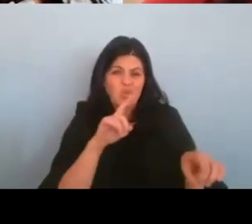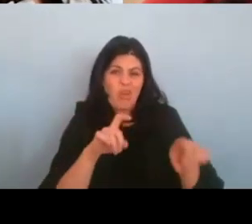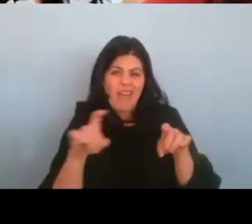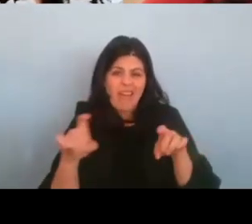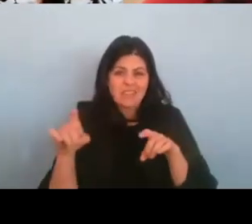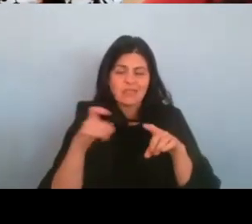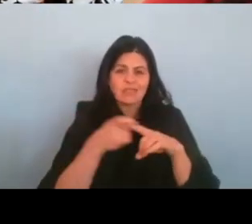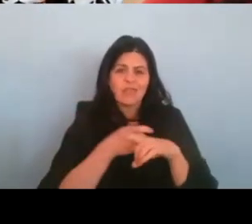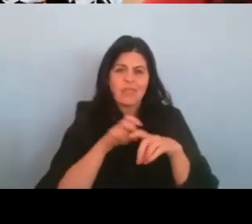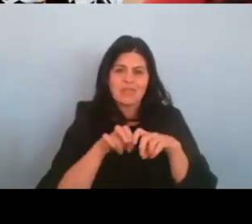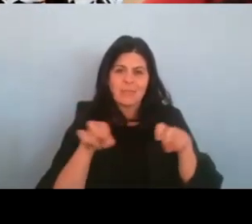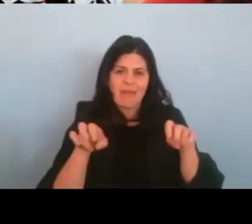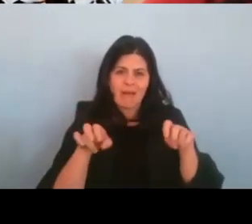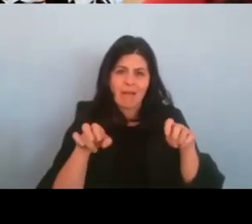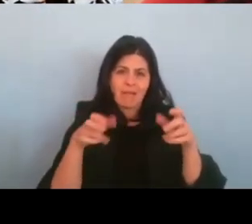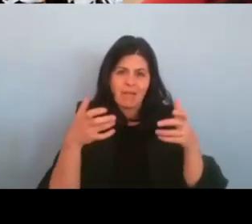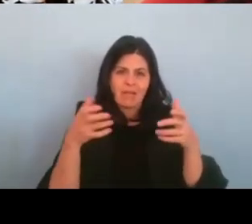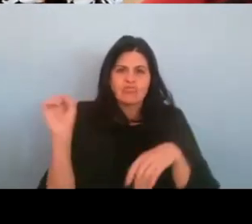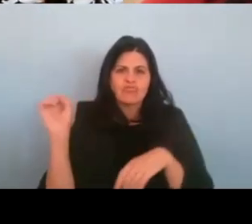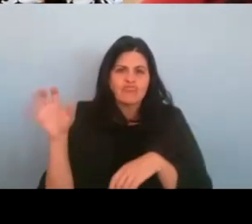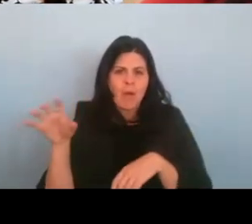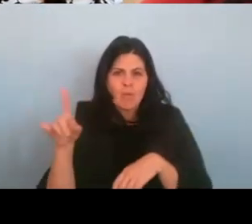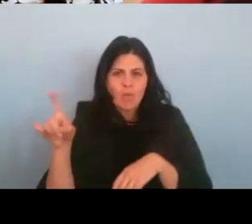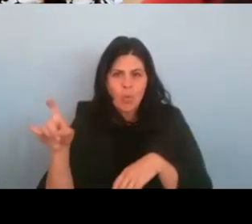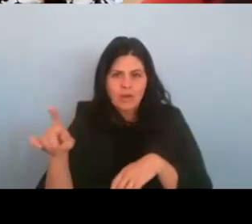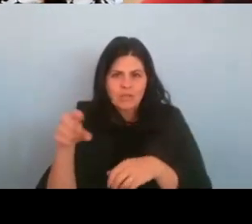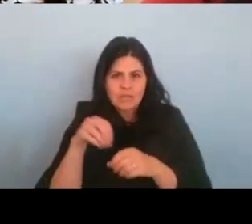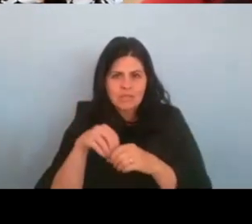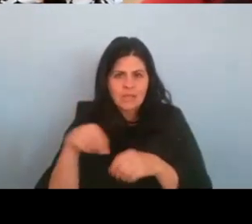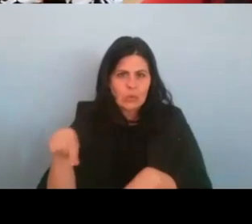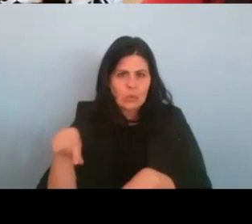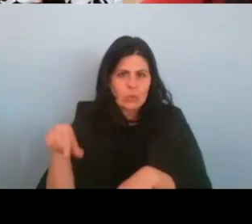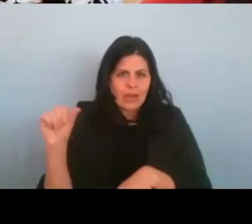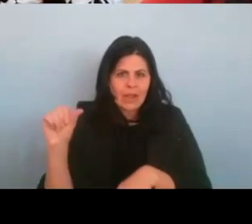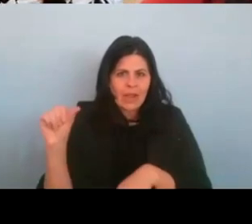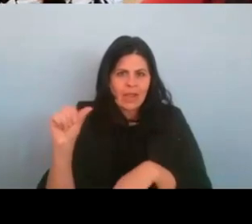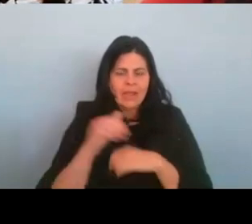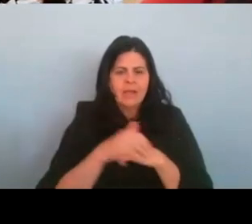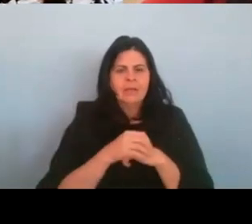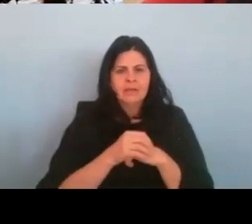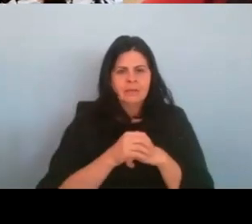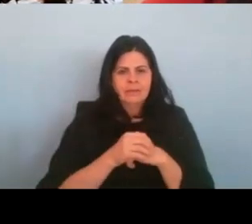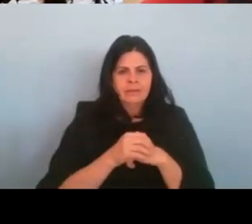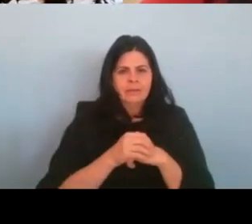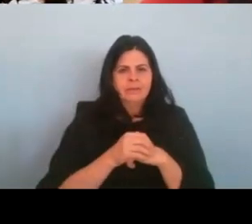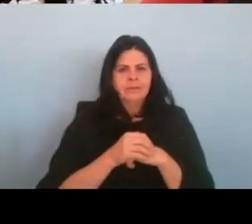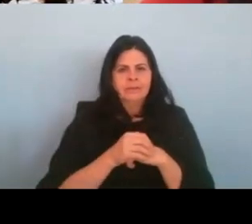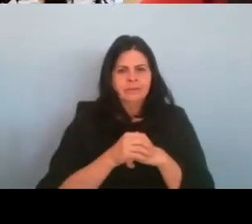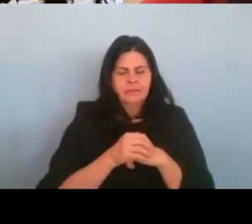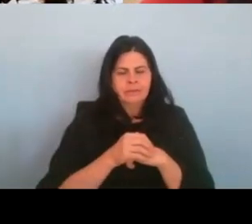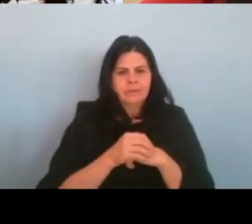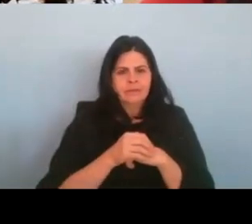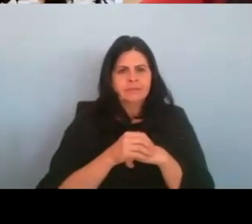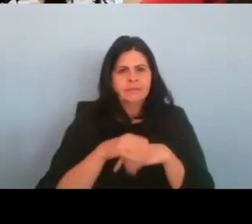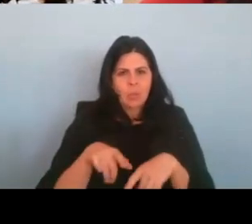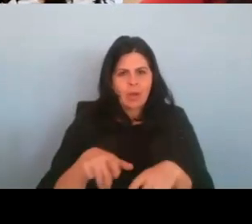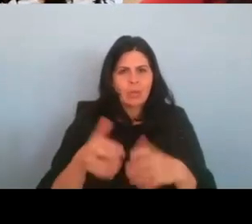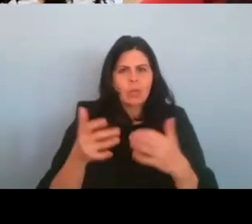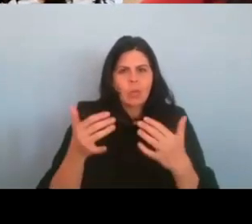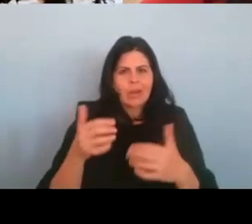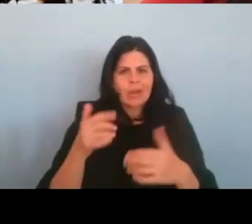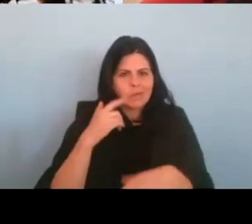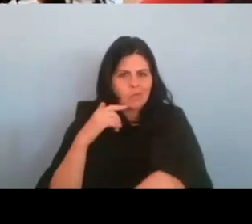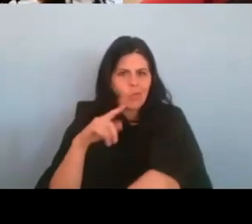Um, just put, drop your questions in the Q and a box. And, uh, while we're waiting for questions to come in,